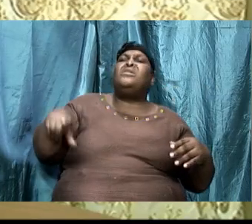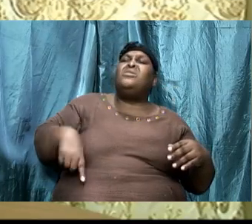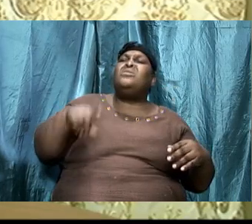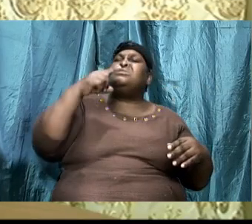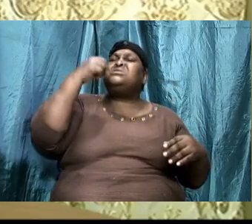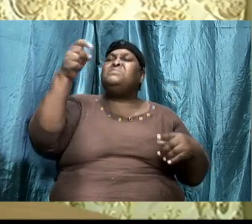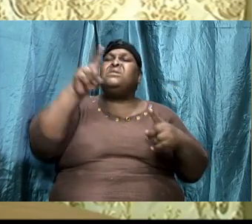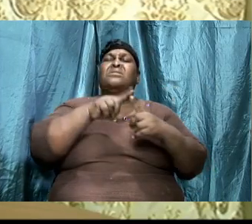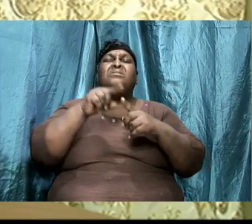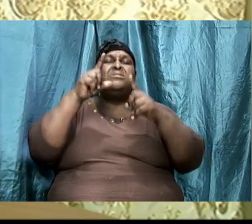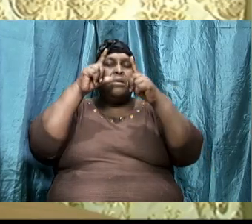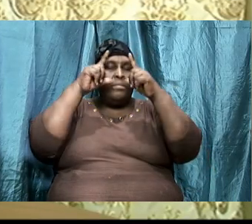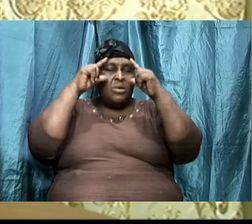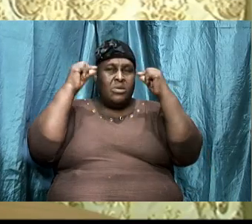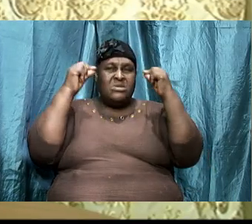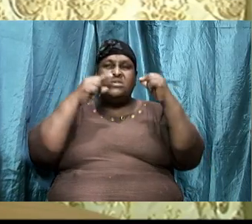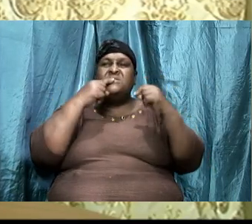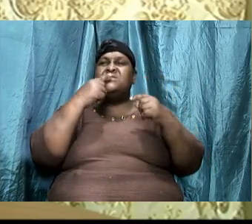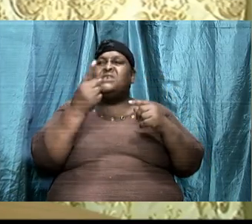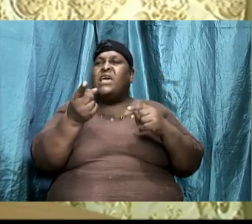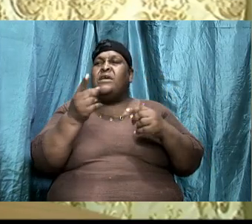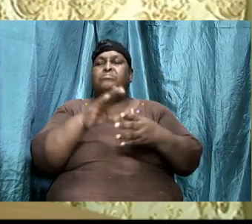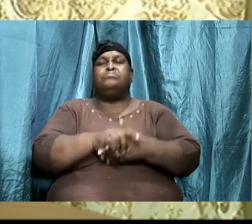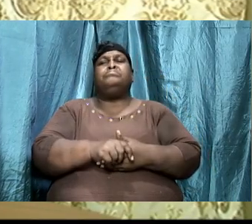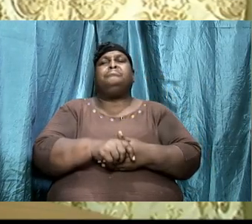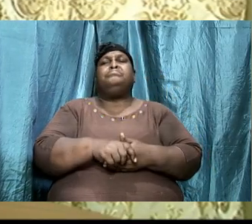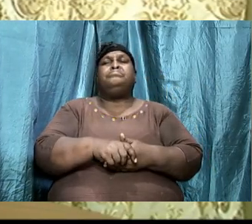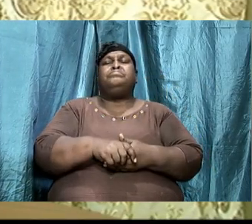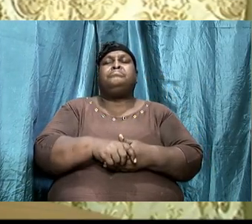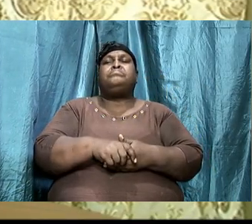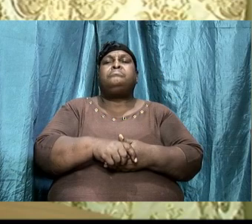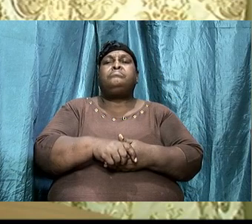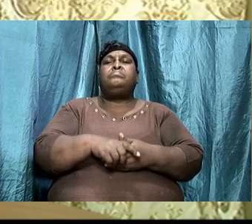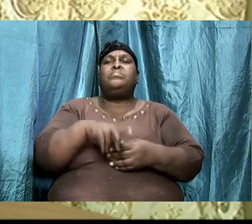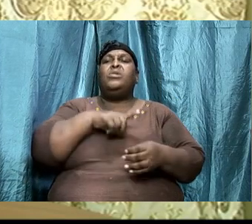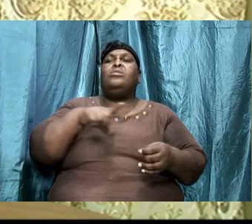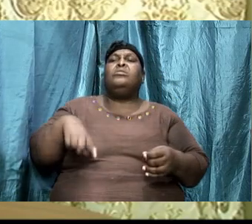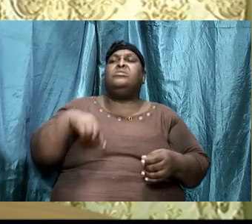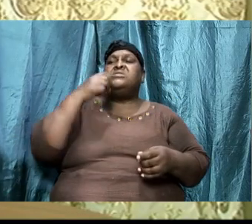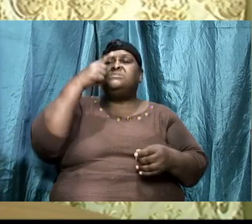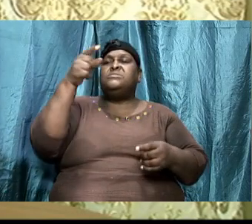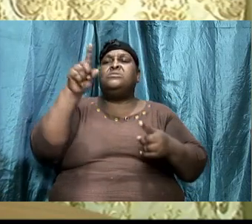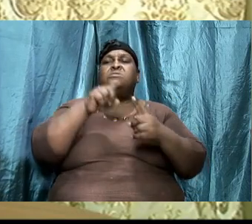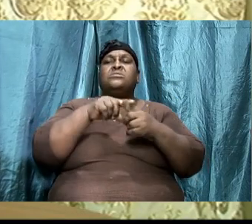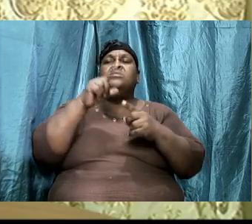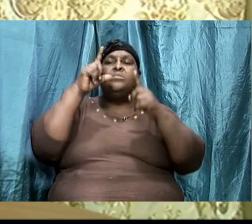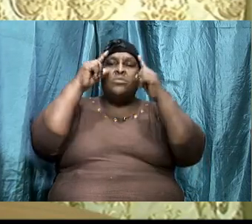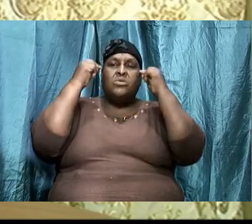unto Moses, saying, so we're reading the book now. The Lord spake unto Moses, saying,